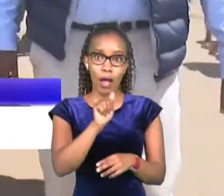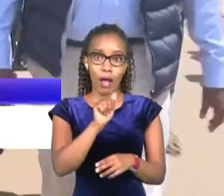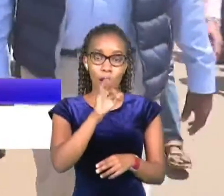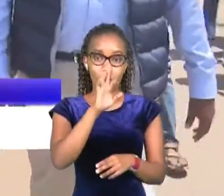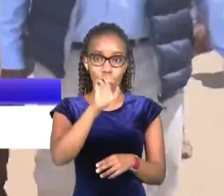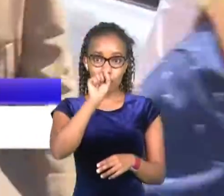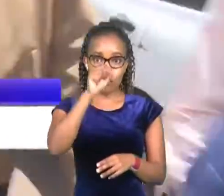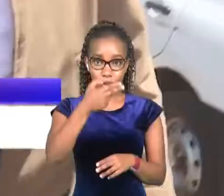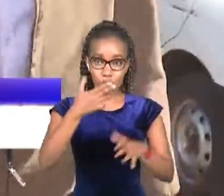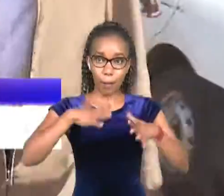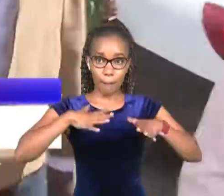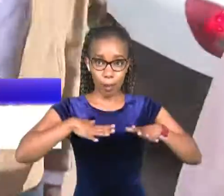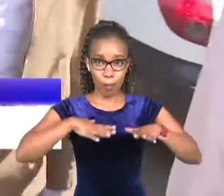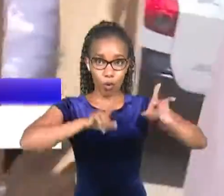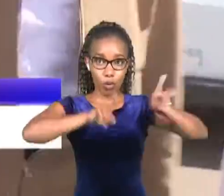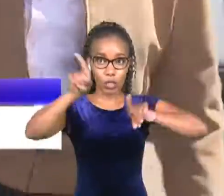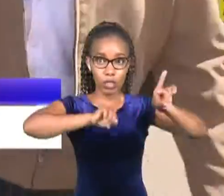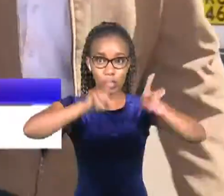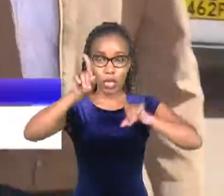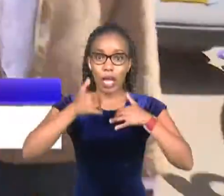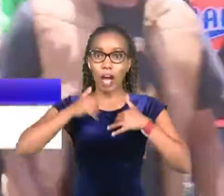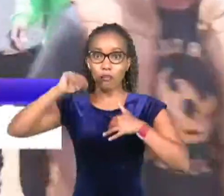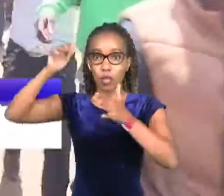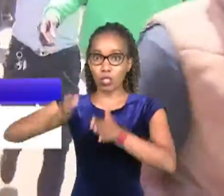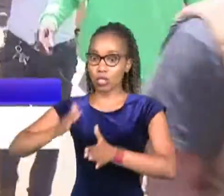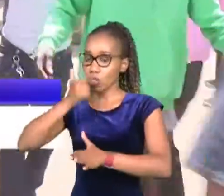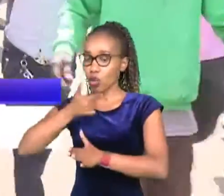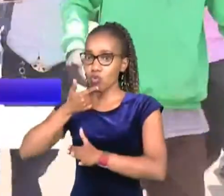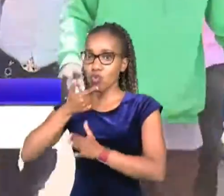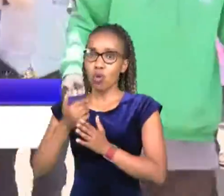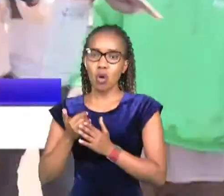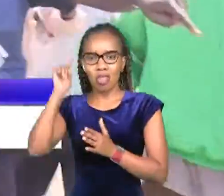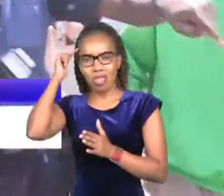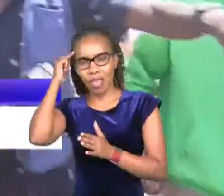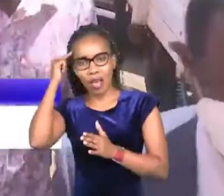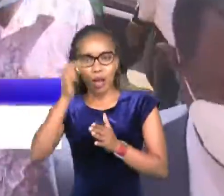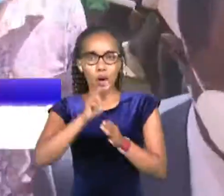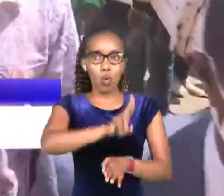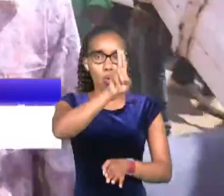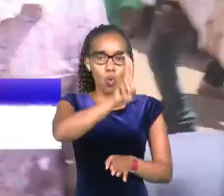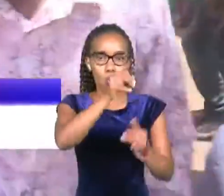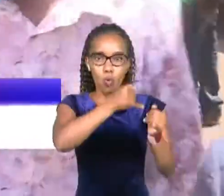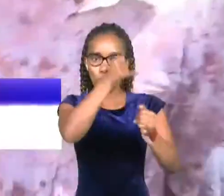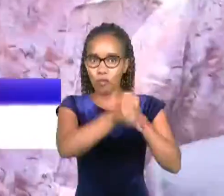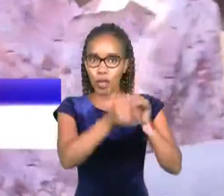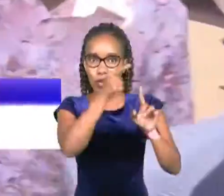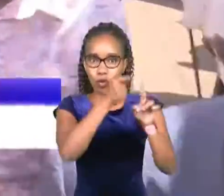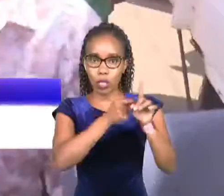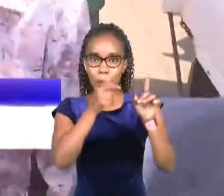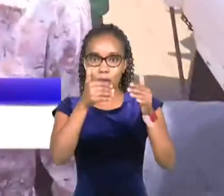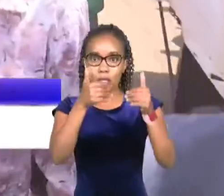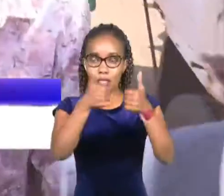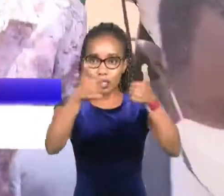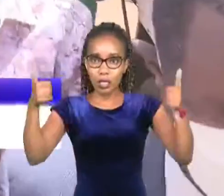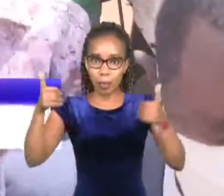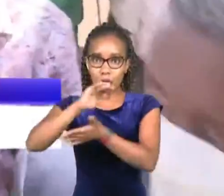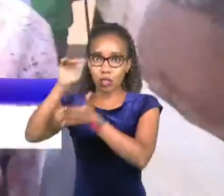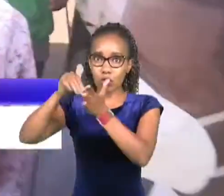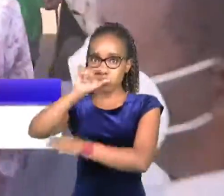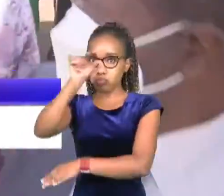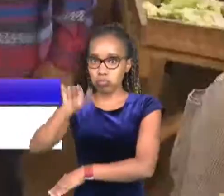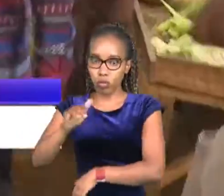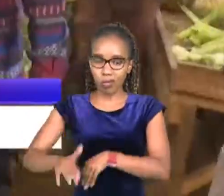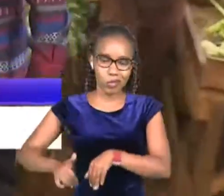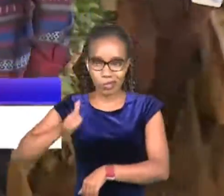are political leaders who are taking advantage of the fact that president huru kenyata is serving his final term to divide the central region for selfish